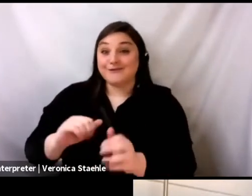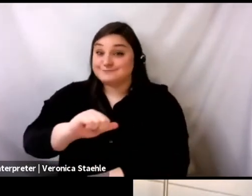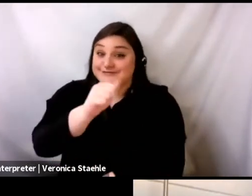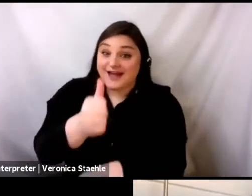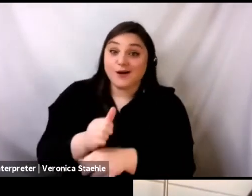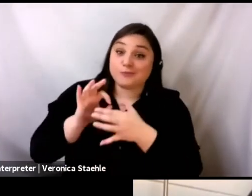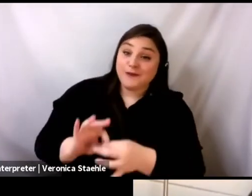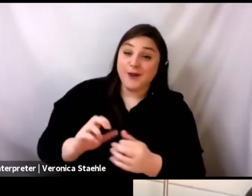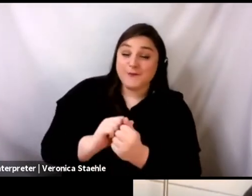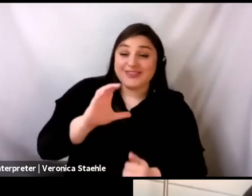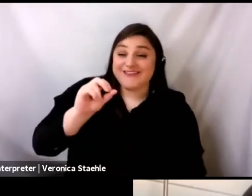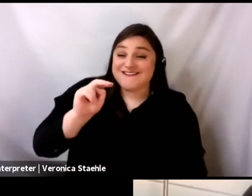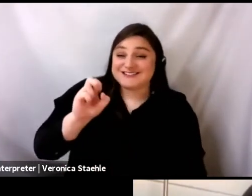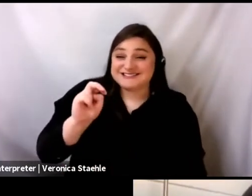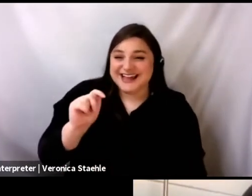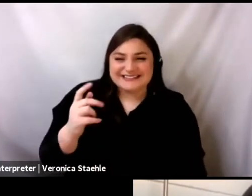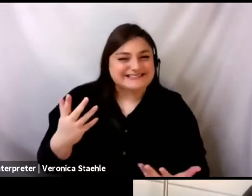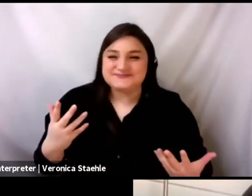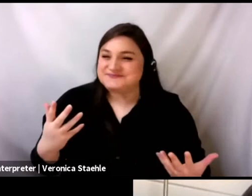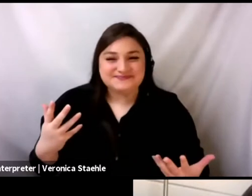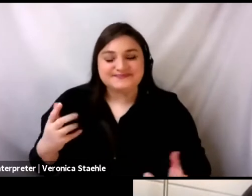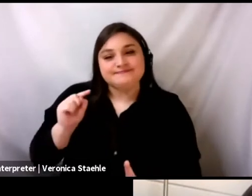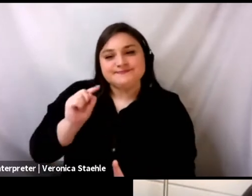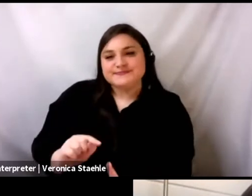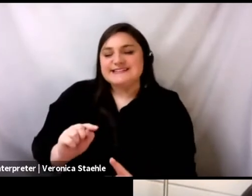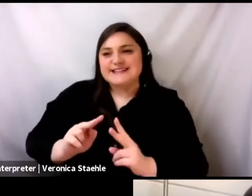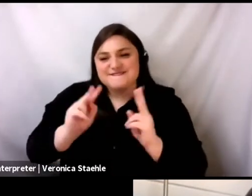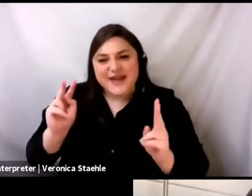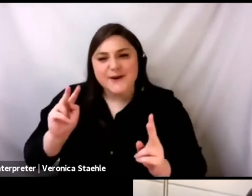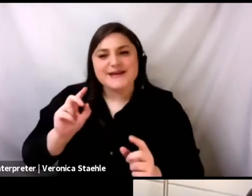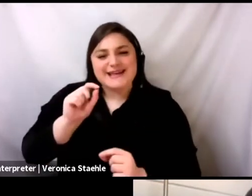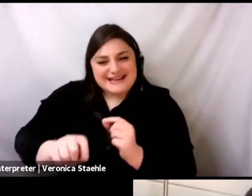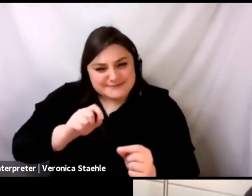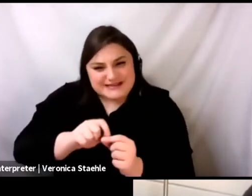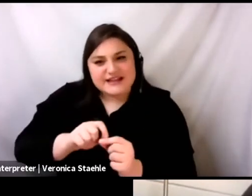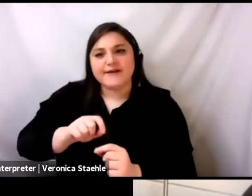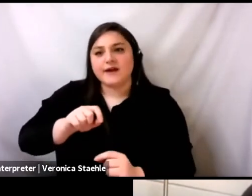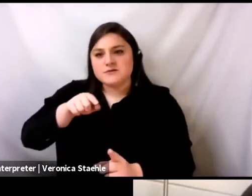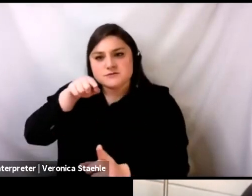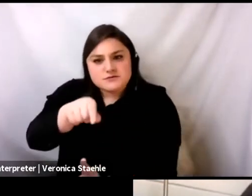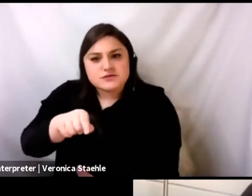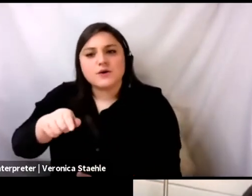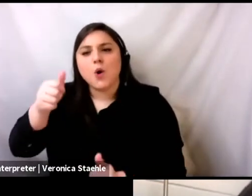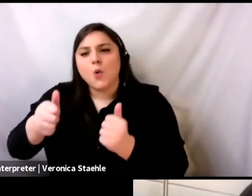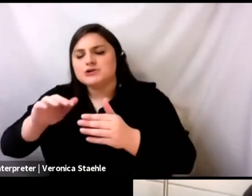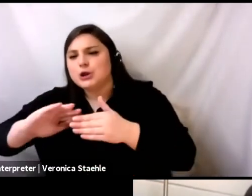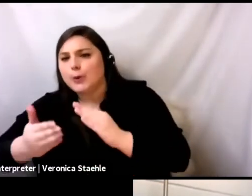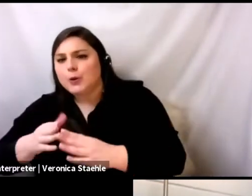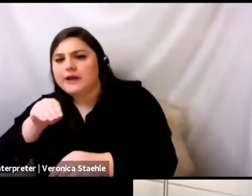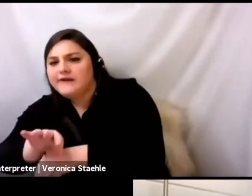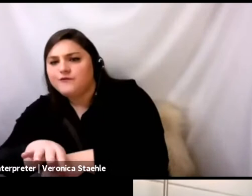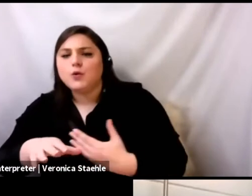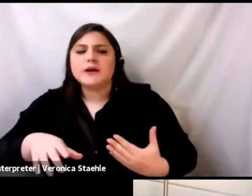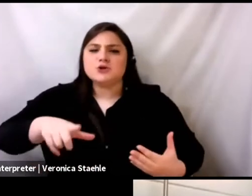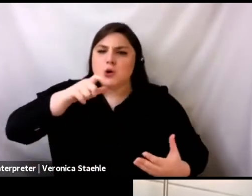Um, just because it is so specific about who the community is, who is speaking to who, who is, um,